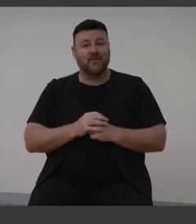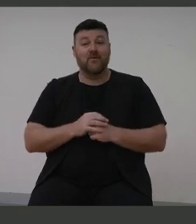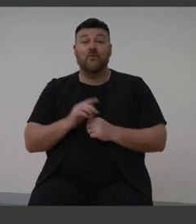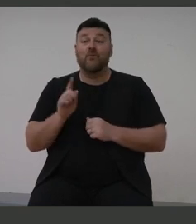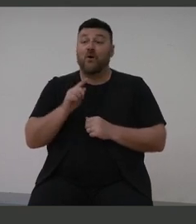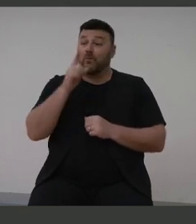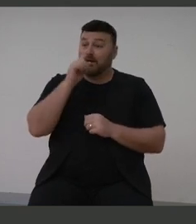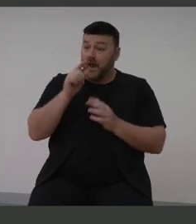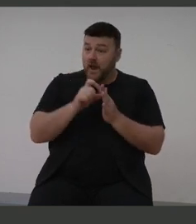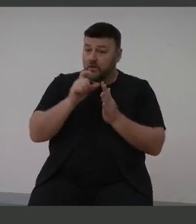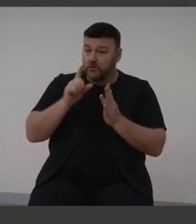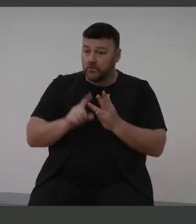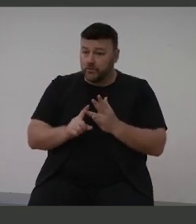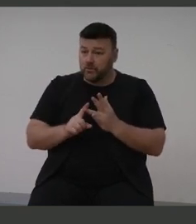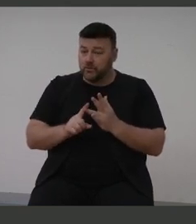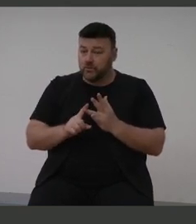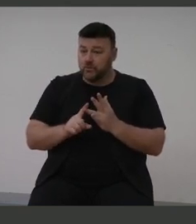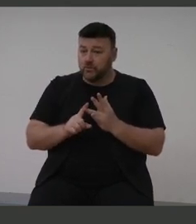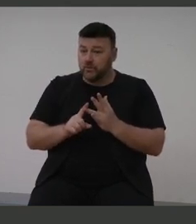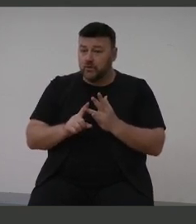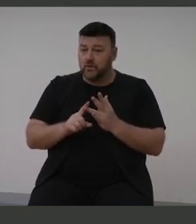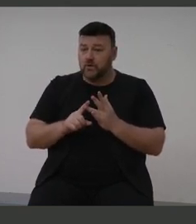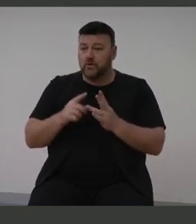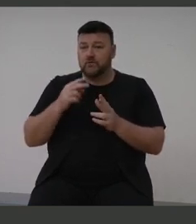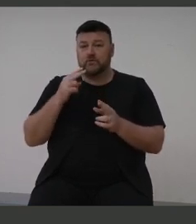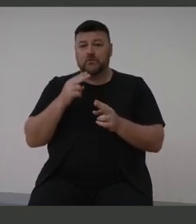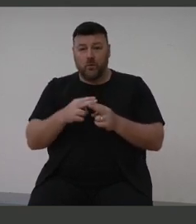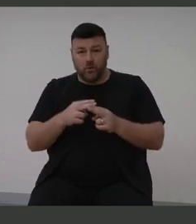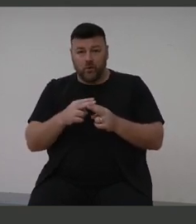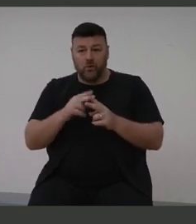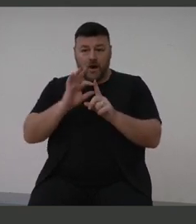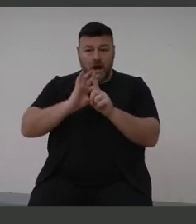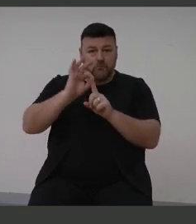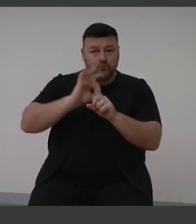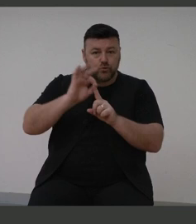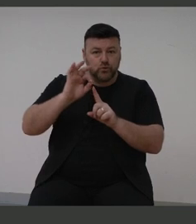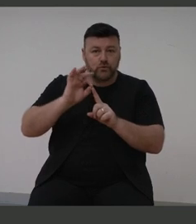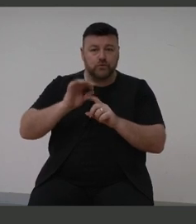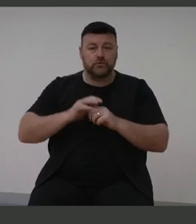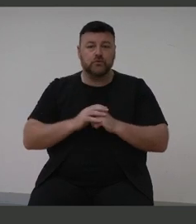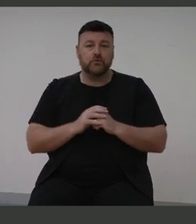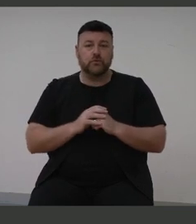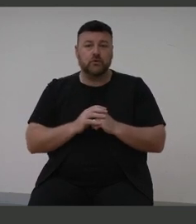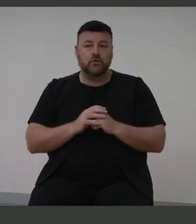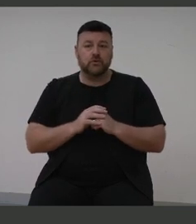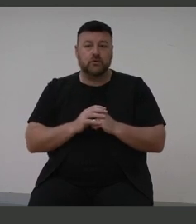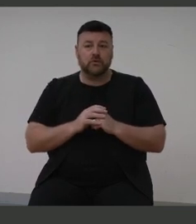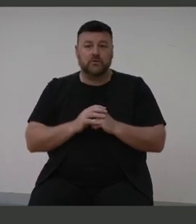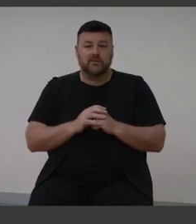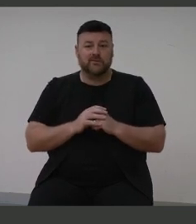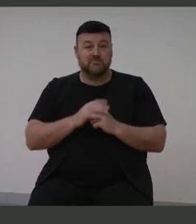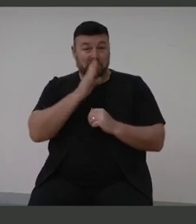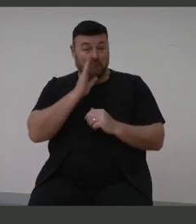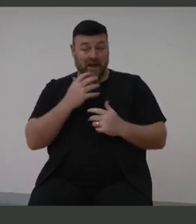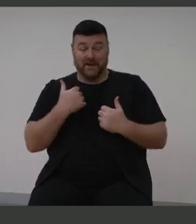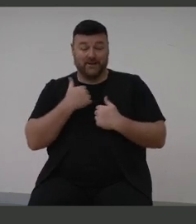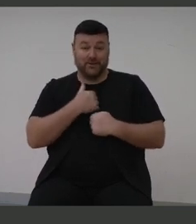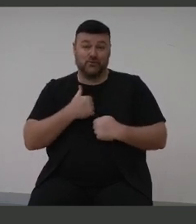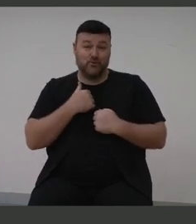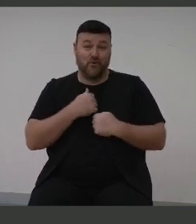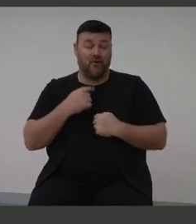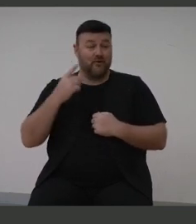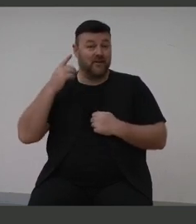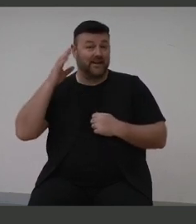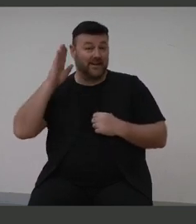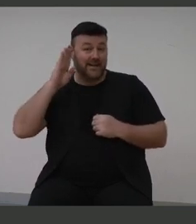taken to enhance the simple pleasure of hearing and conversing